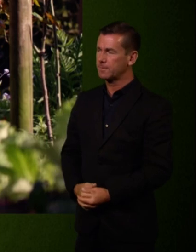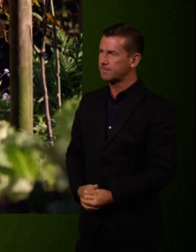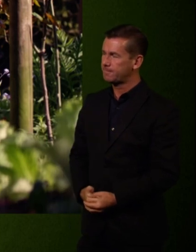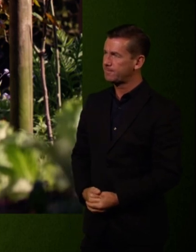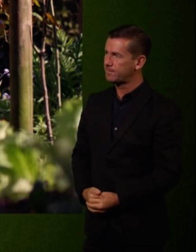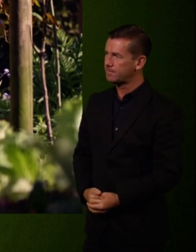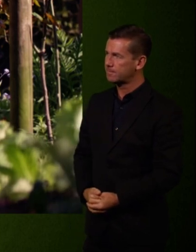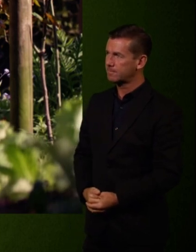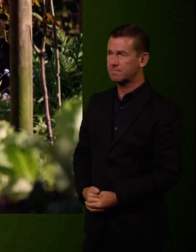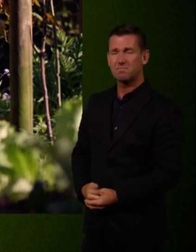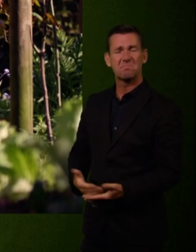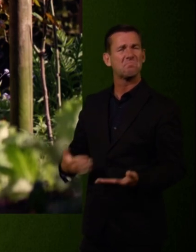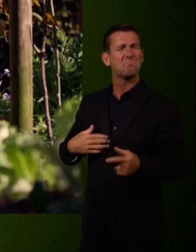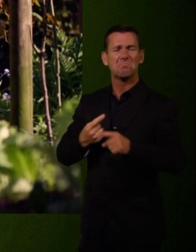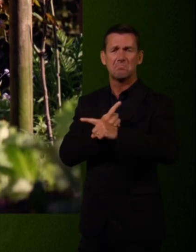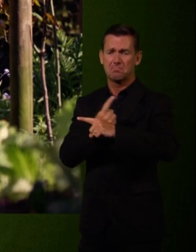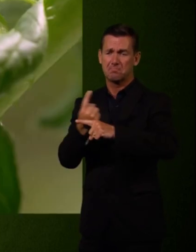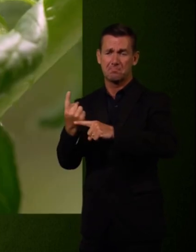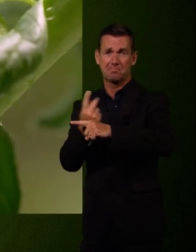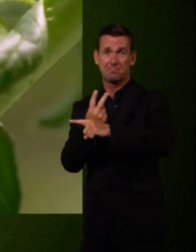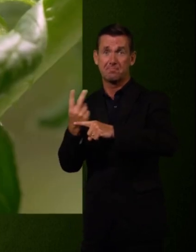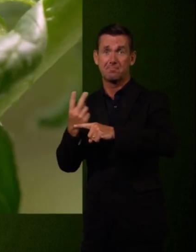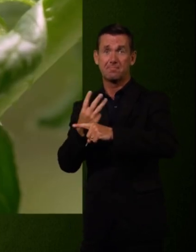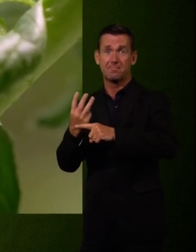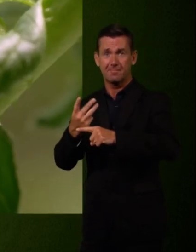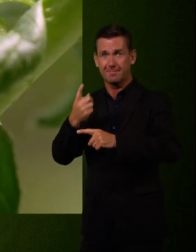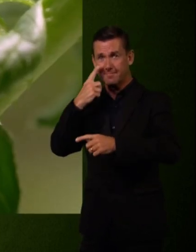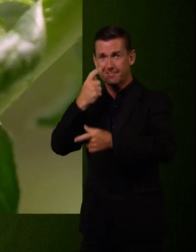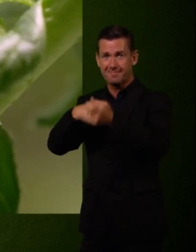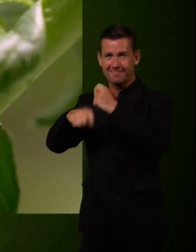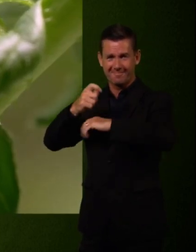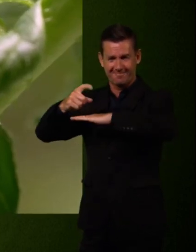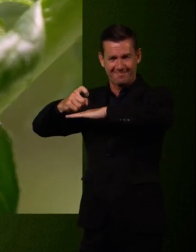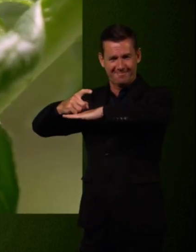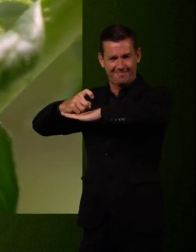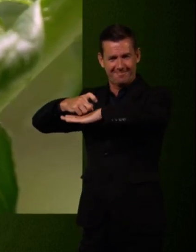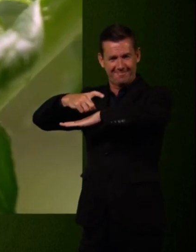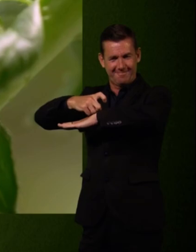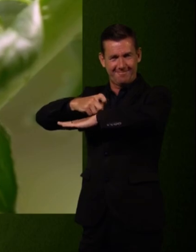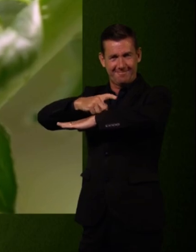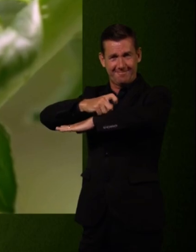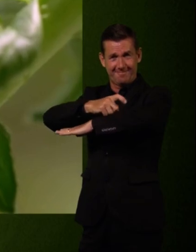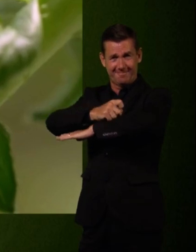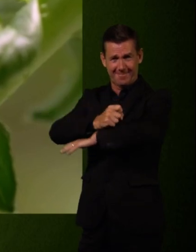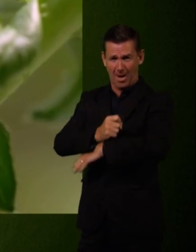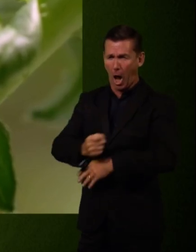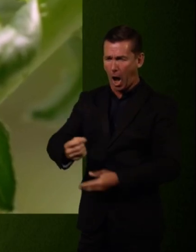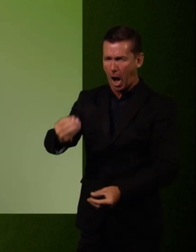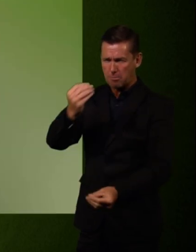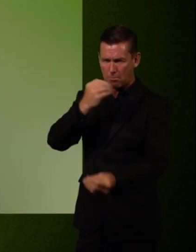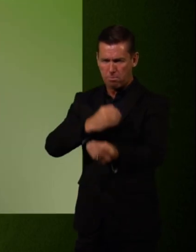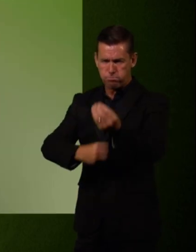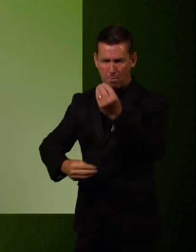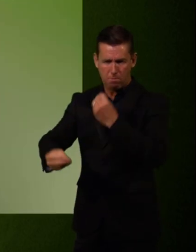And after a few weeks, the caterpillars emerge. And they're ravenous.